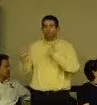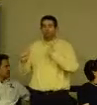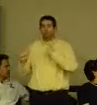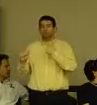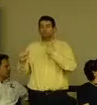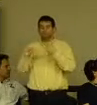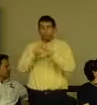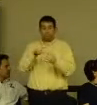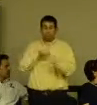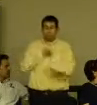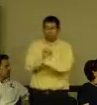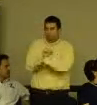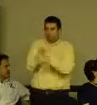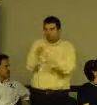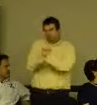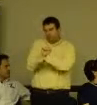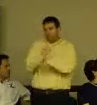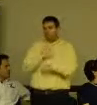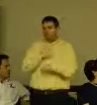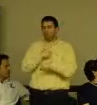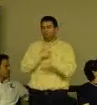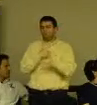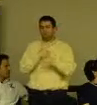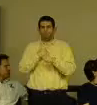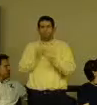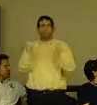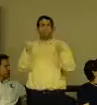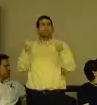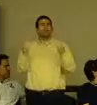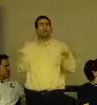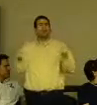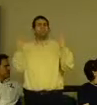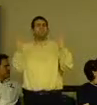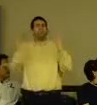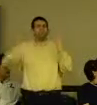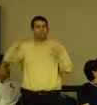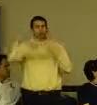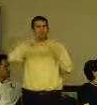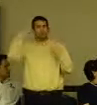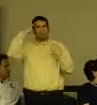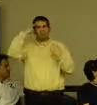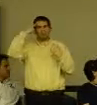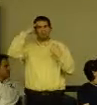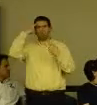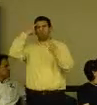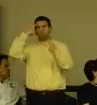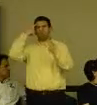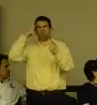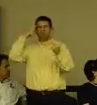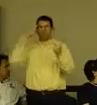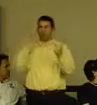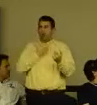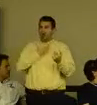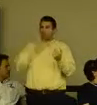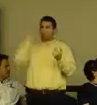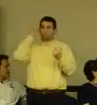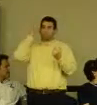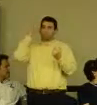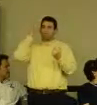want to explain, you know, with social media how it relates to my work now. How many of you thought